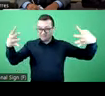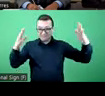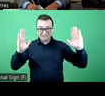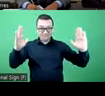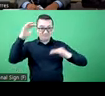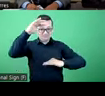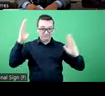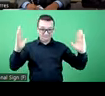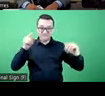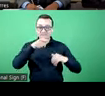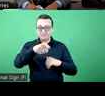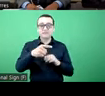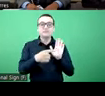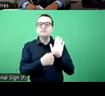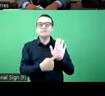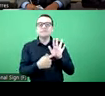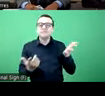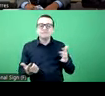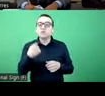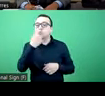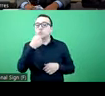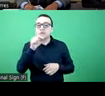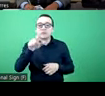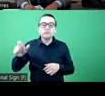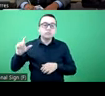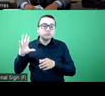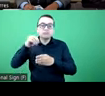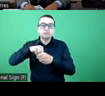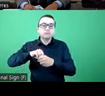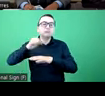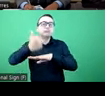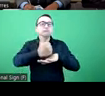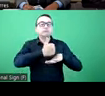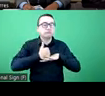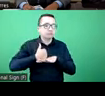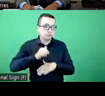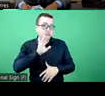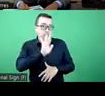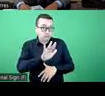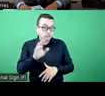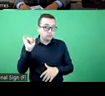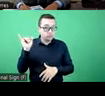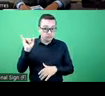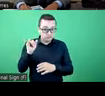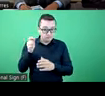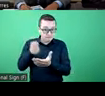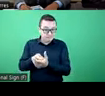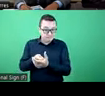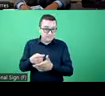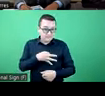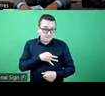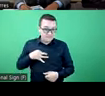shows you also the number of actors participating on private,